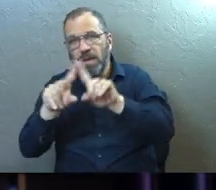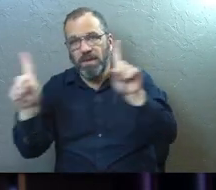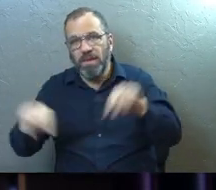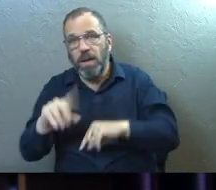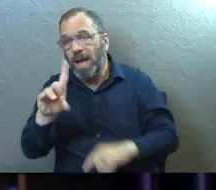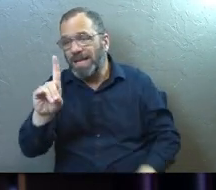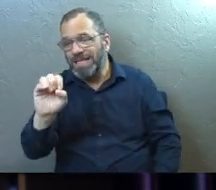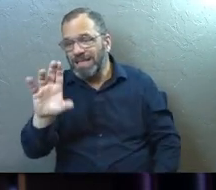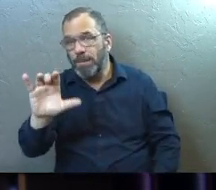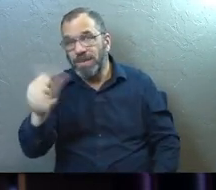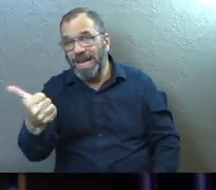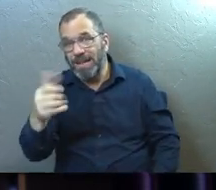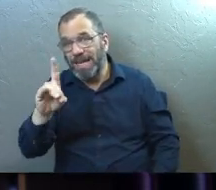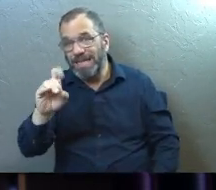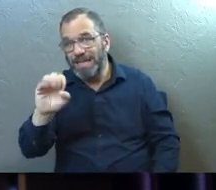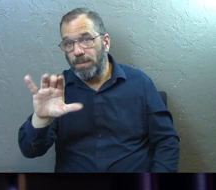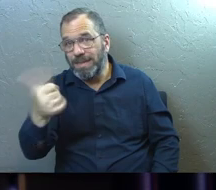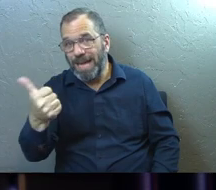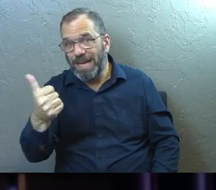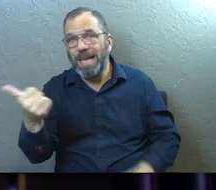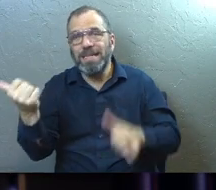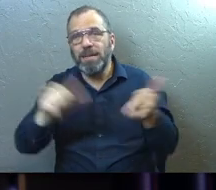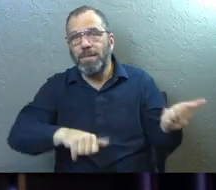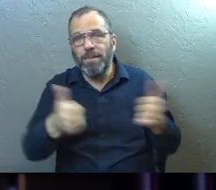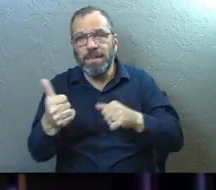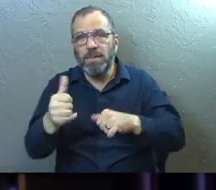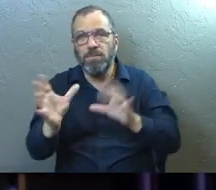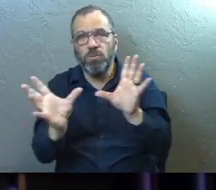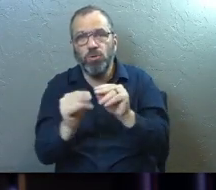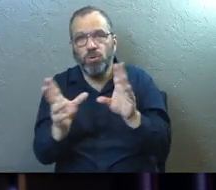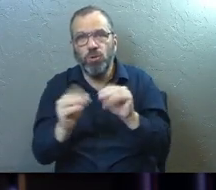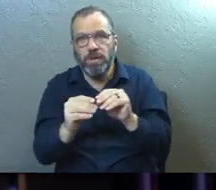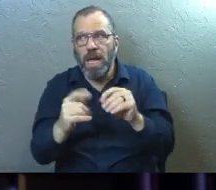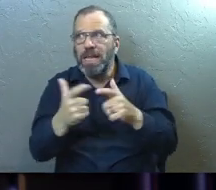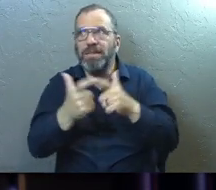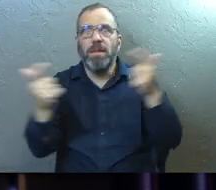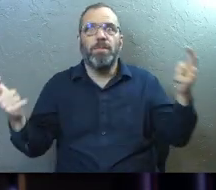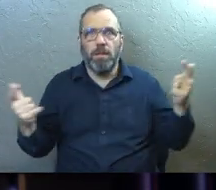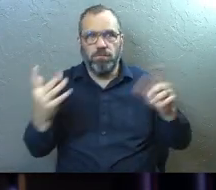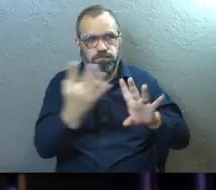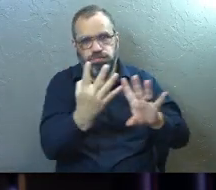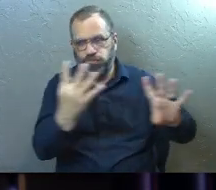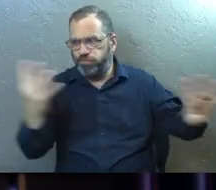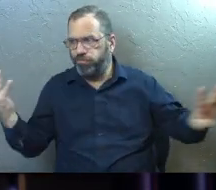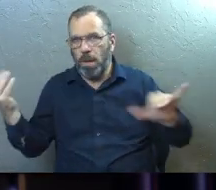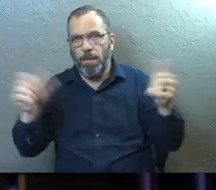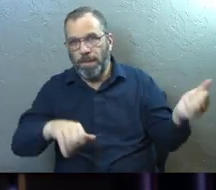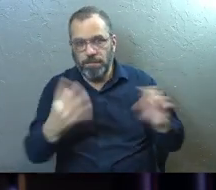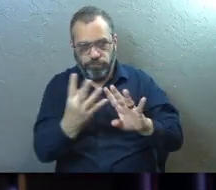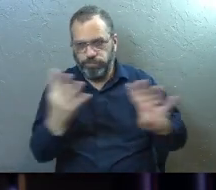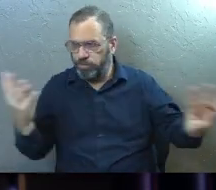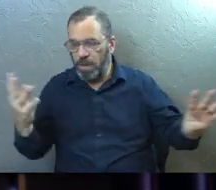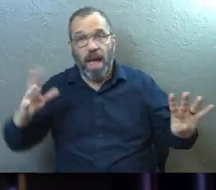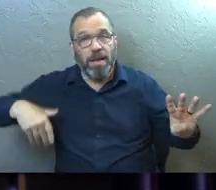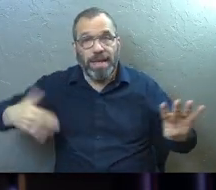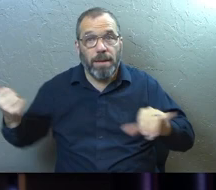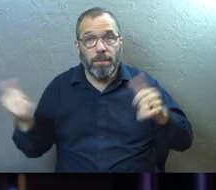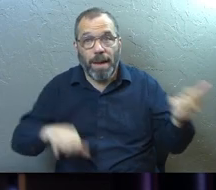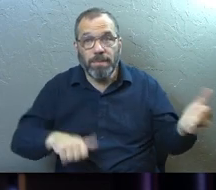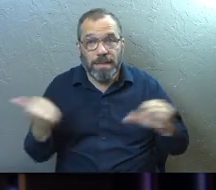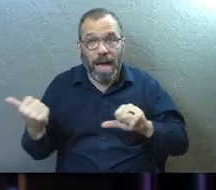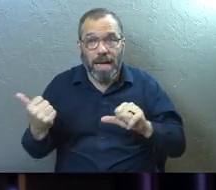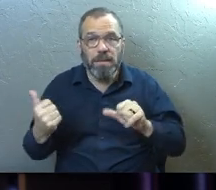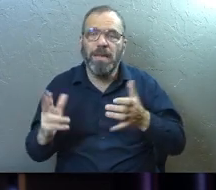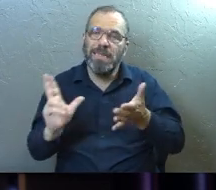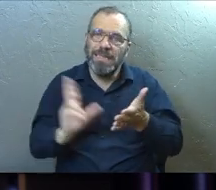December 10th, we're doing a baptism service. Let's have the biggest one ever, guys. If you've never been baptized before,